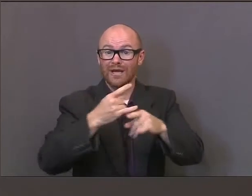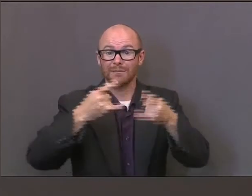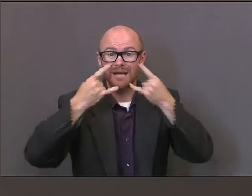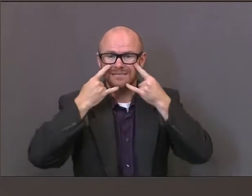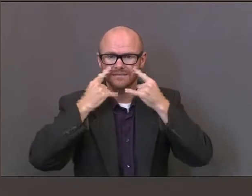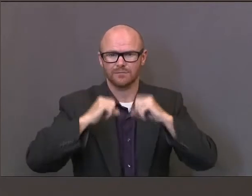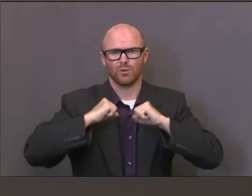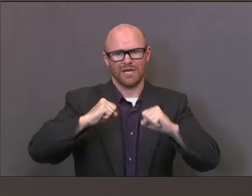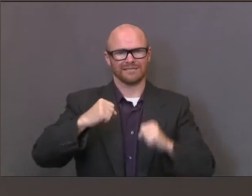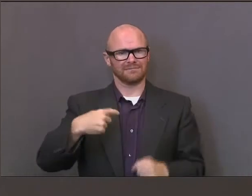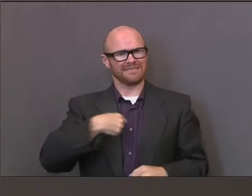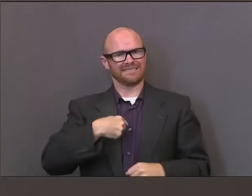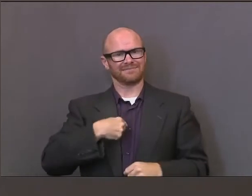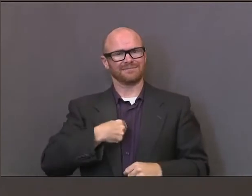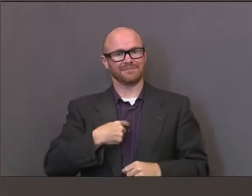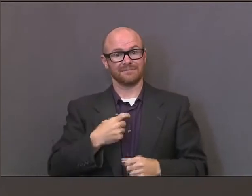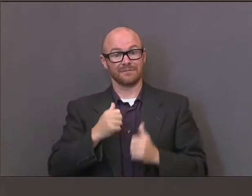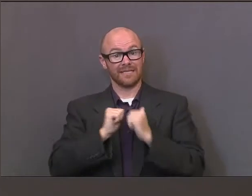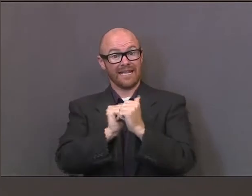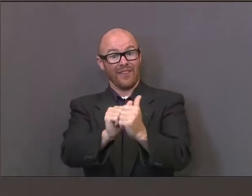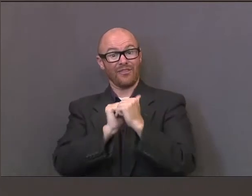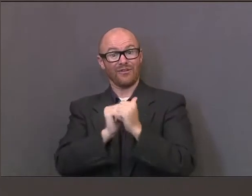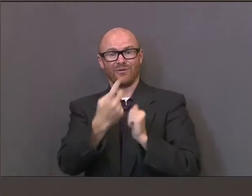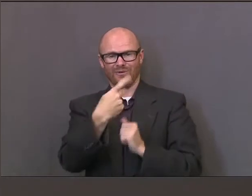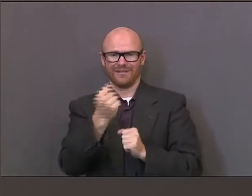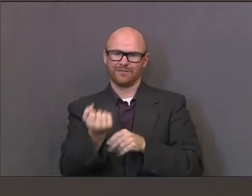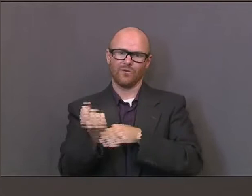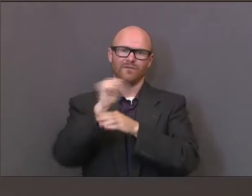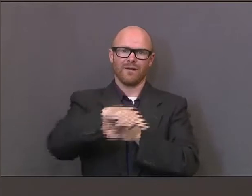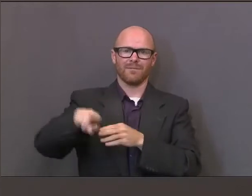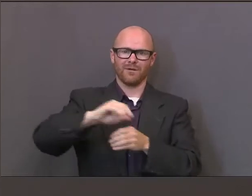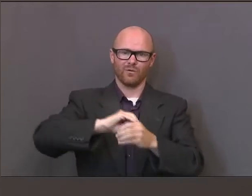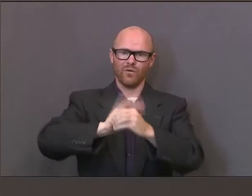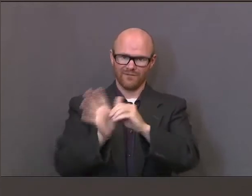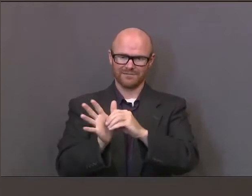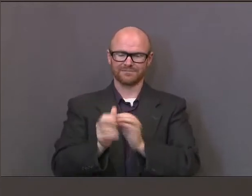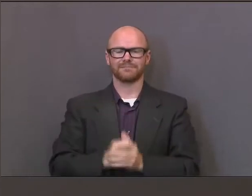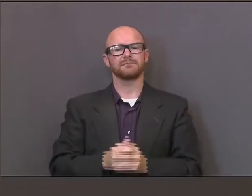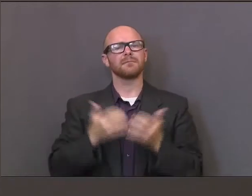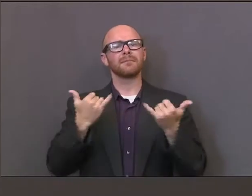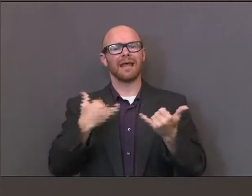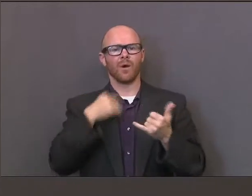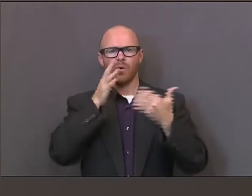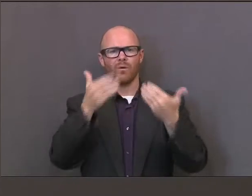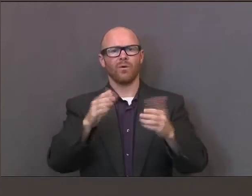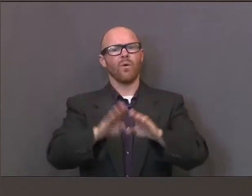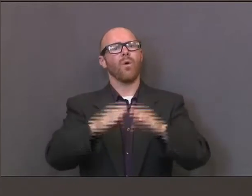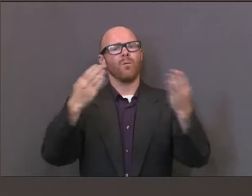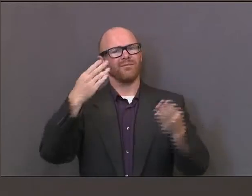and together we can, in fact, get on top of this. So with that, we'll open it up for questions.